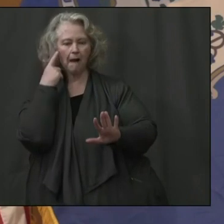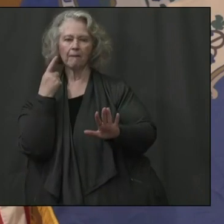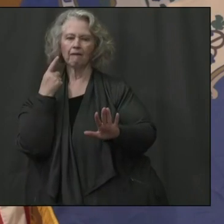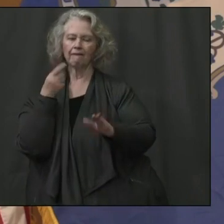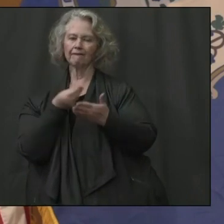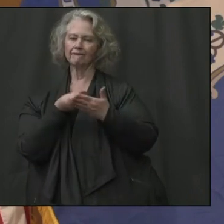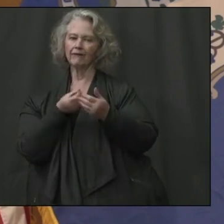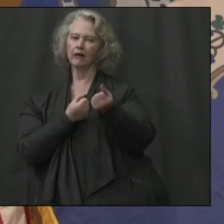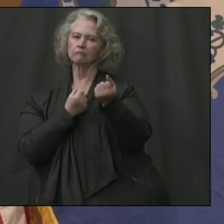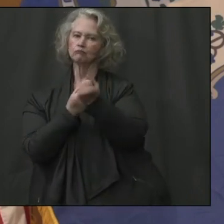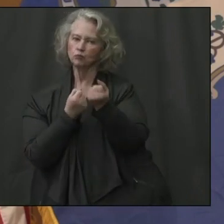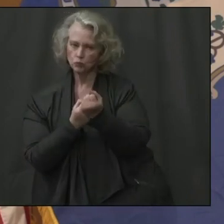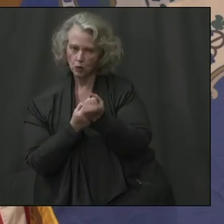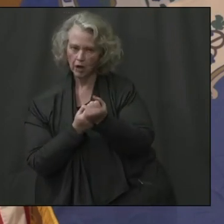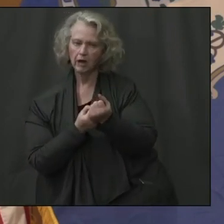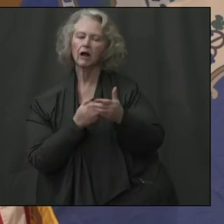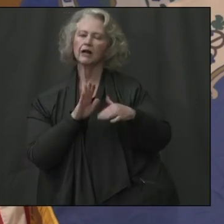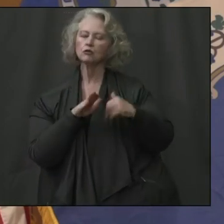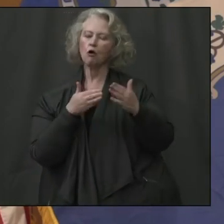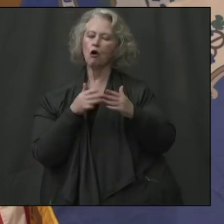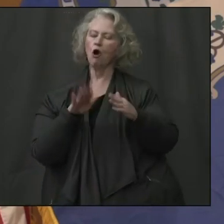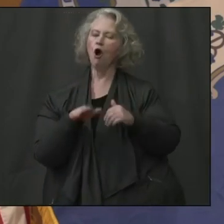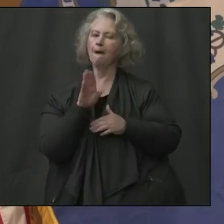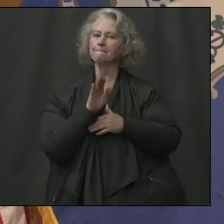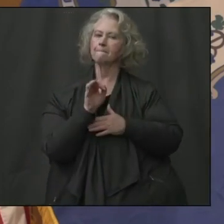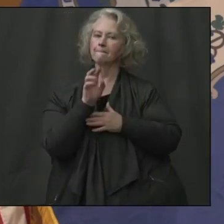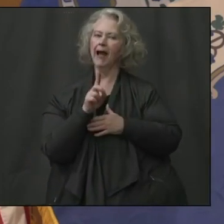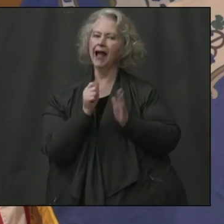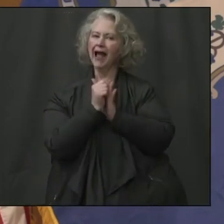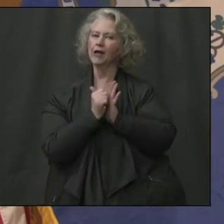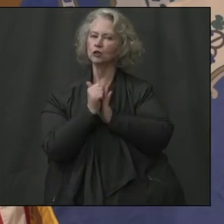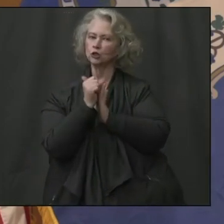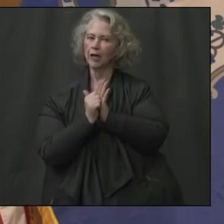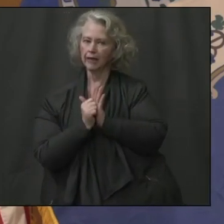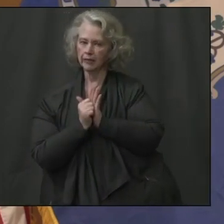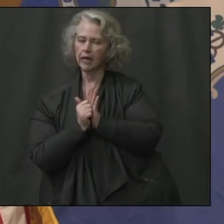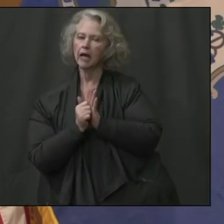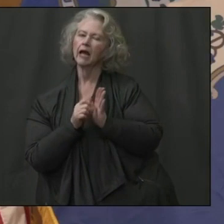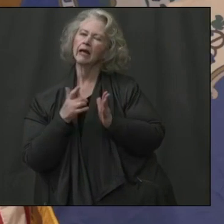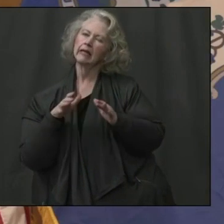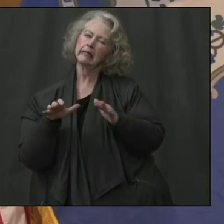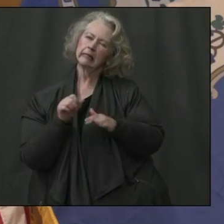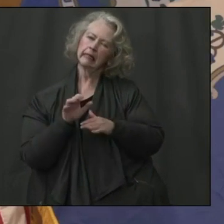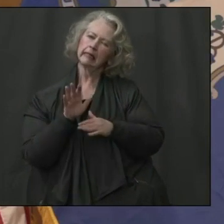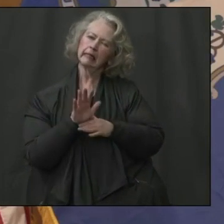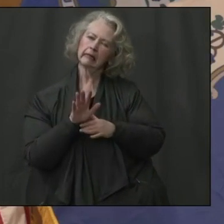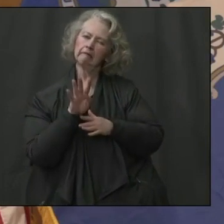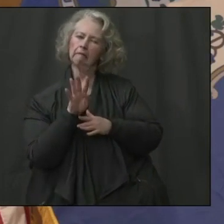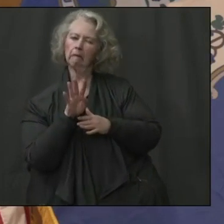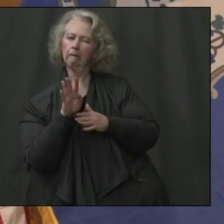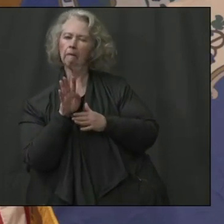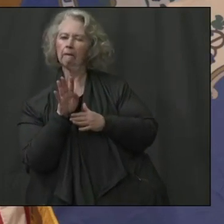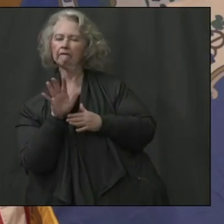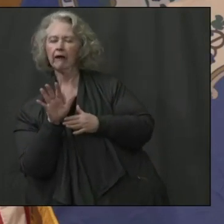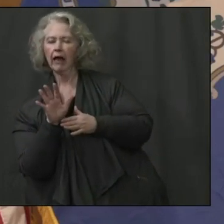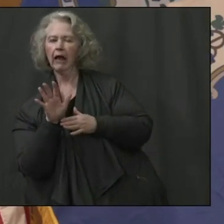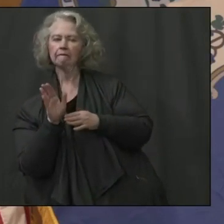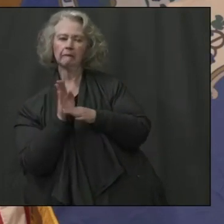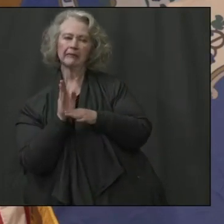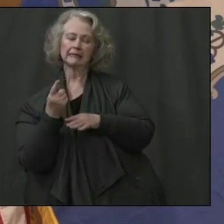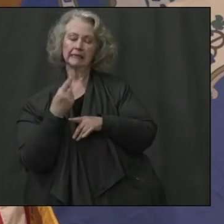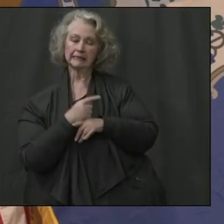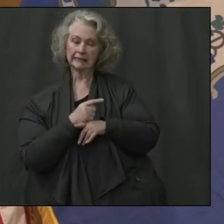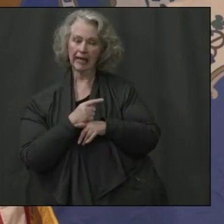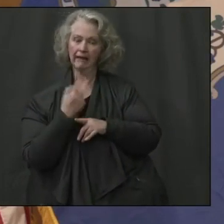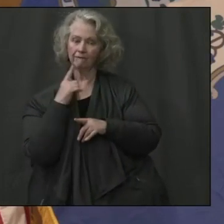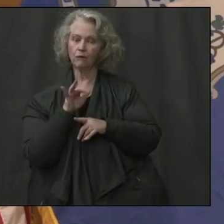and funding sources are on the bond agenda. And usually it takes about three to four business days thereafter for the funds to actually show up in